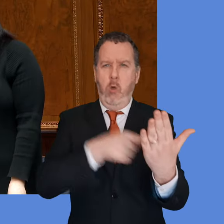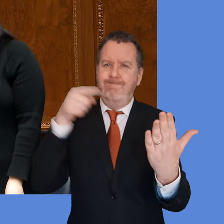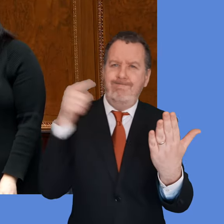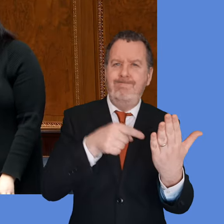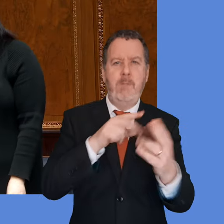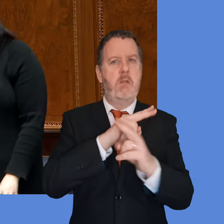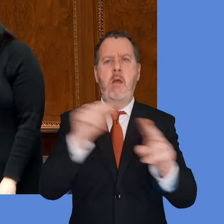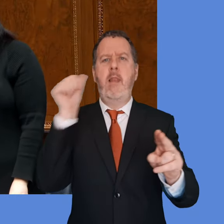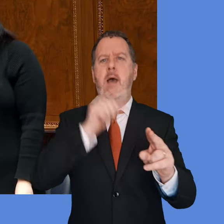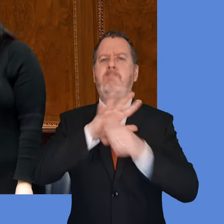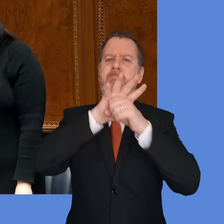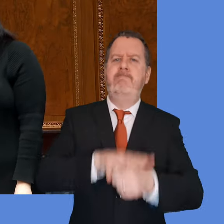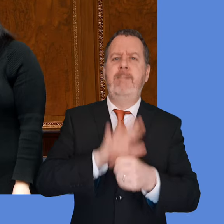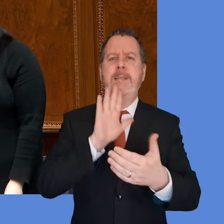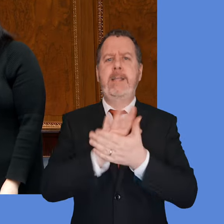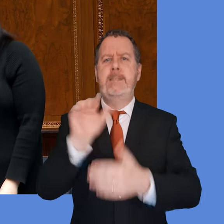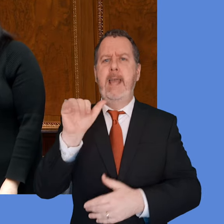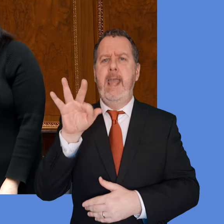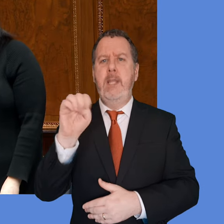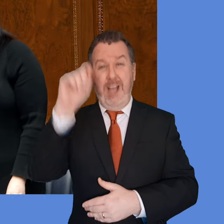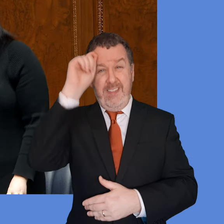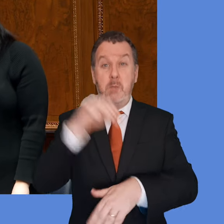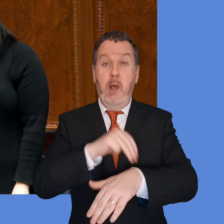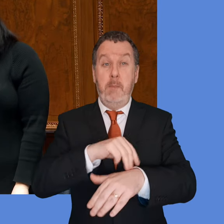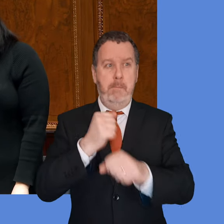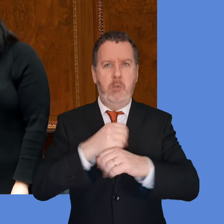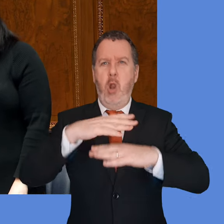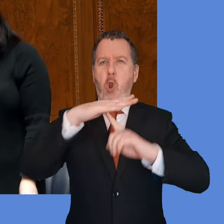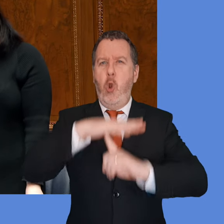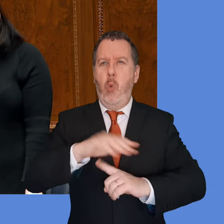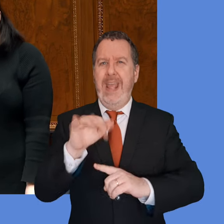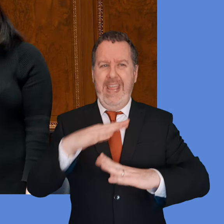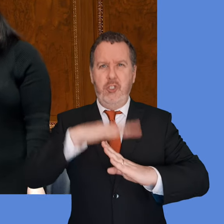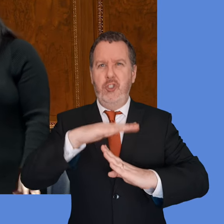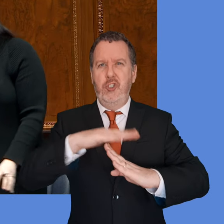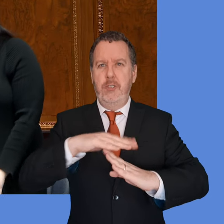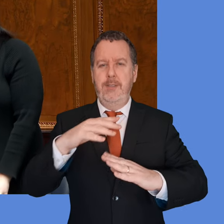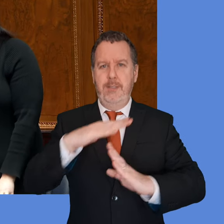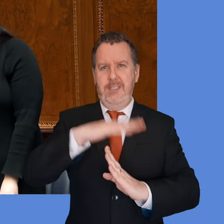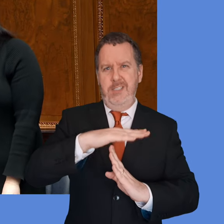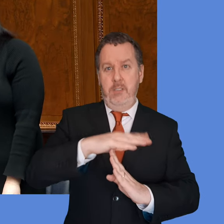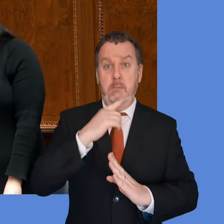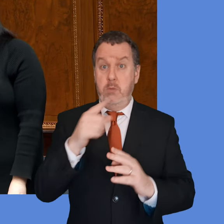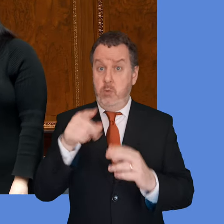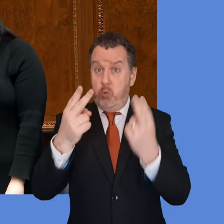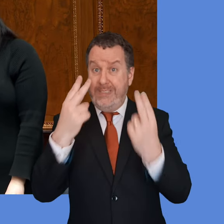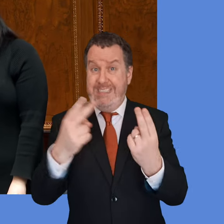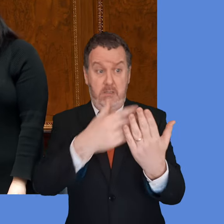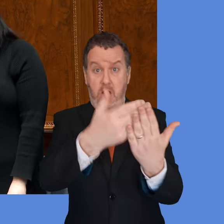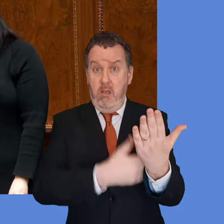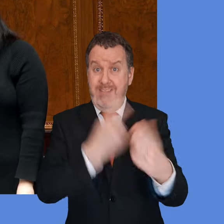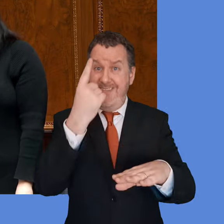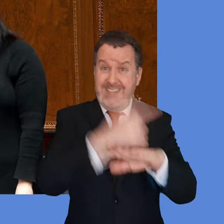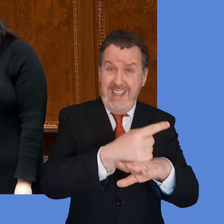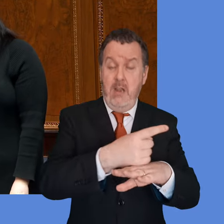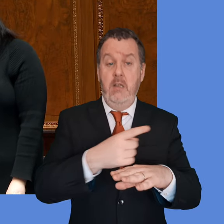region of the United Kingdom where we do not have this specific piece of legislation, and the issue seems to be around the lower age limit, but would she agree with me that we need to have this